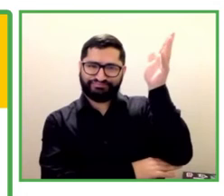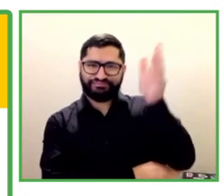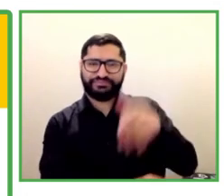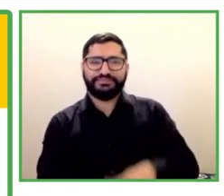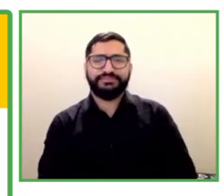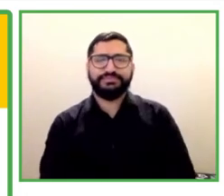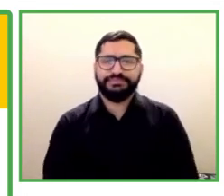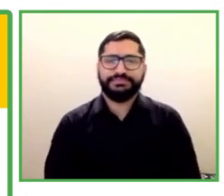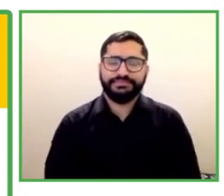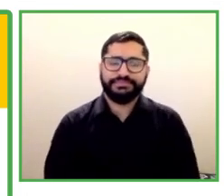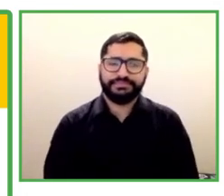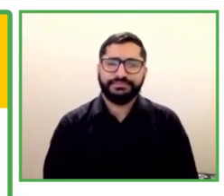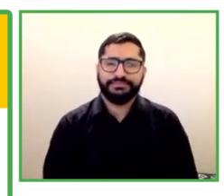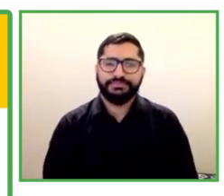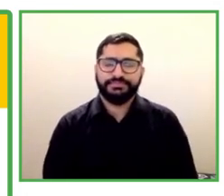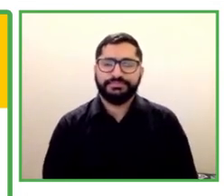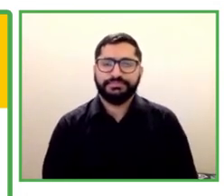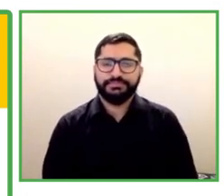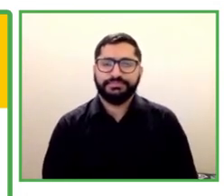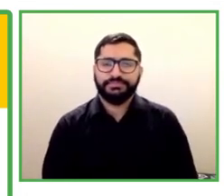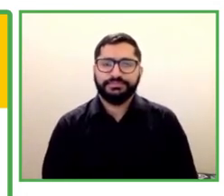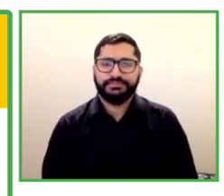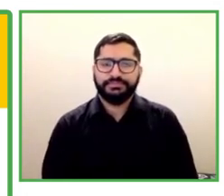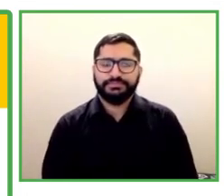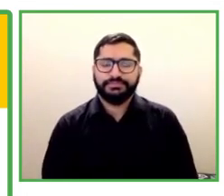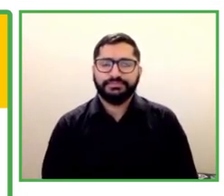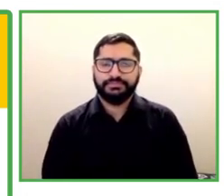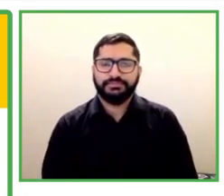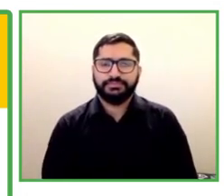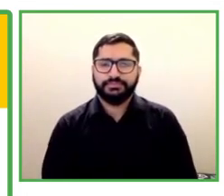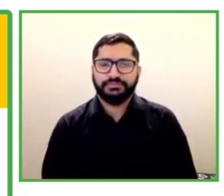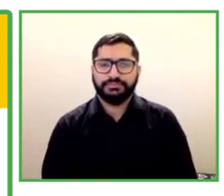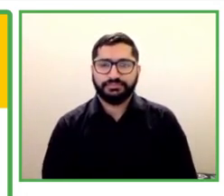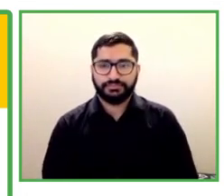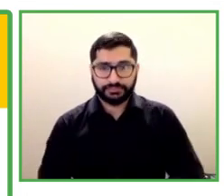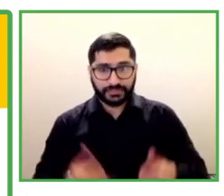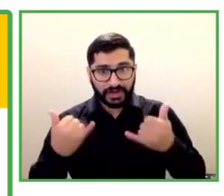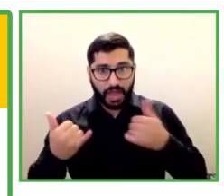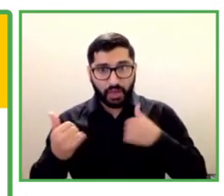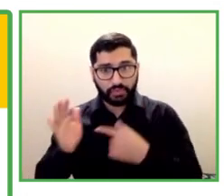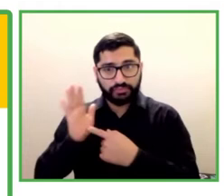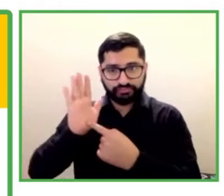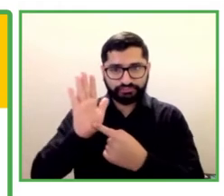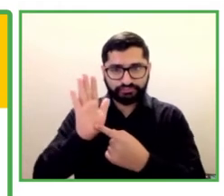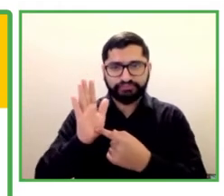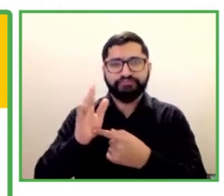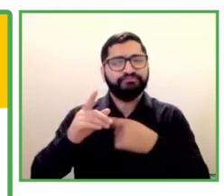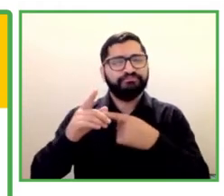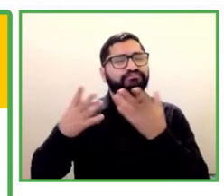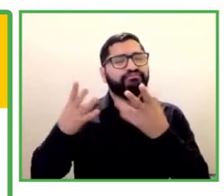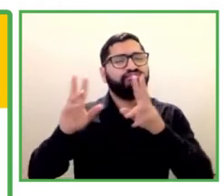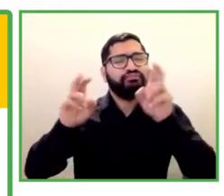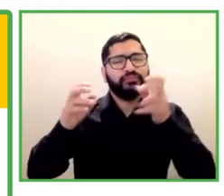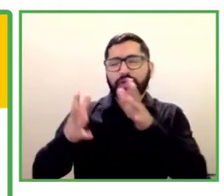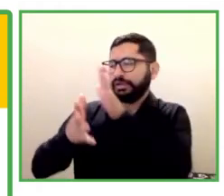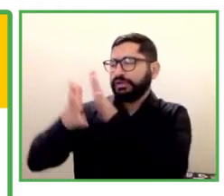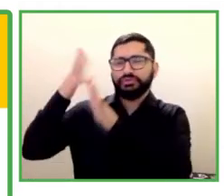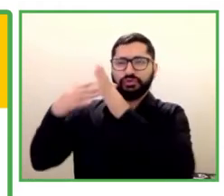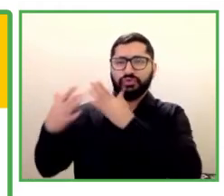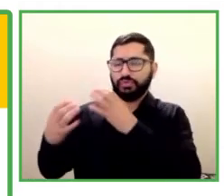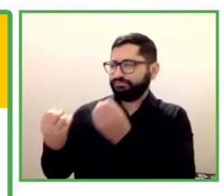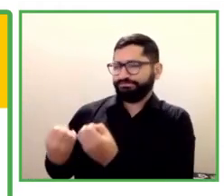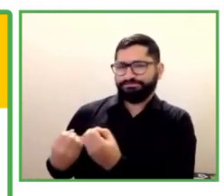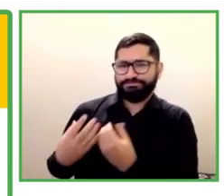I'm going to begin with the inspirational story of Anand, alumni with disability. He's a young